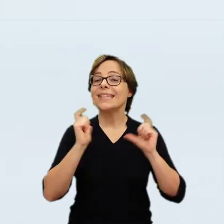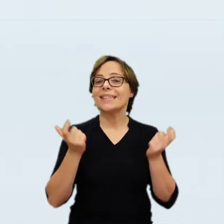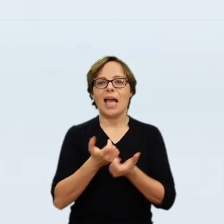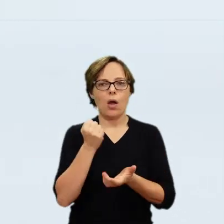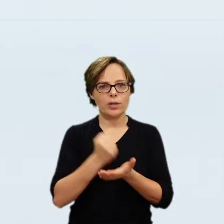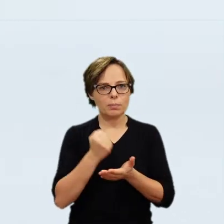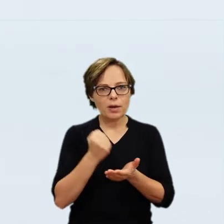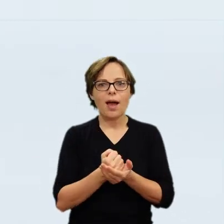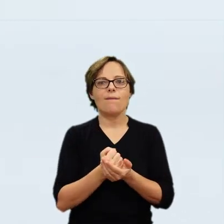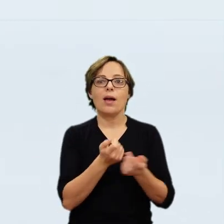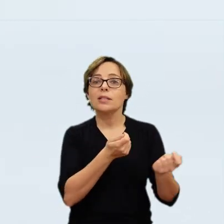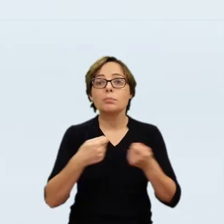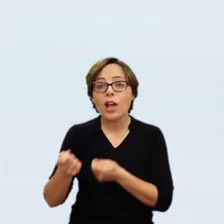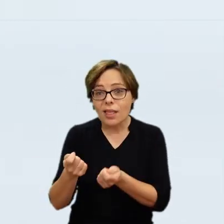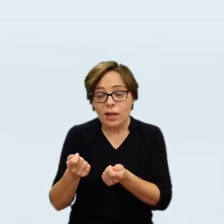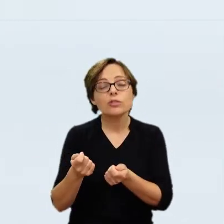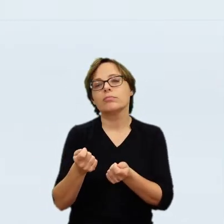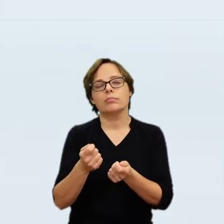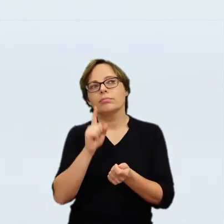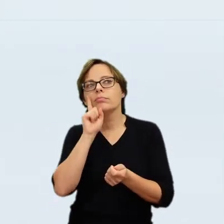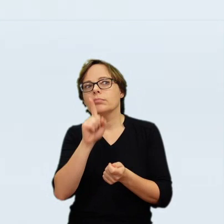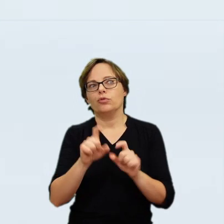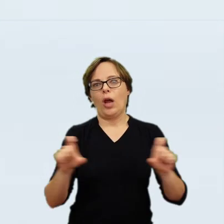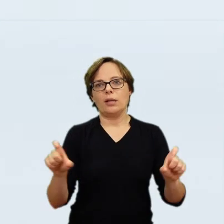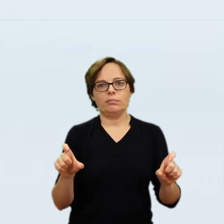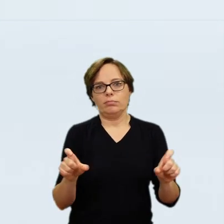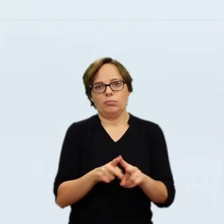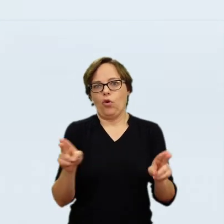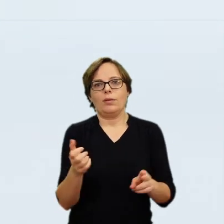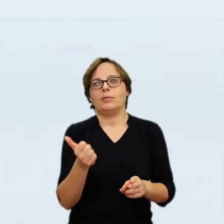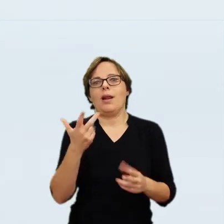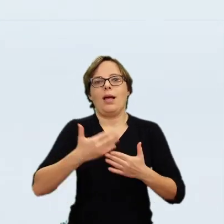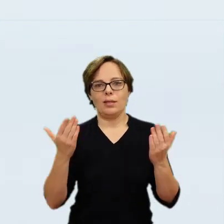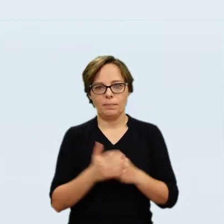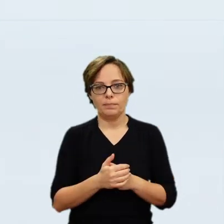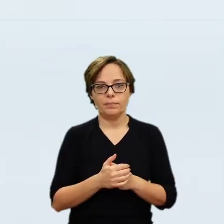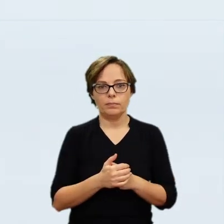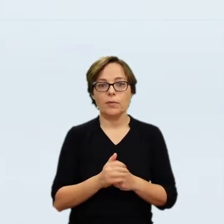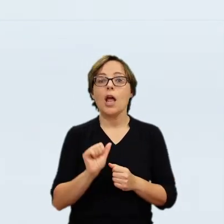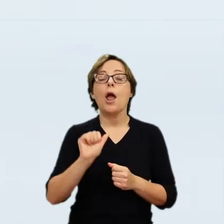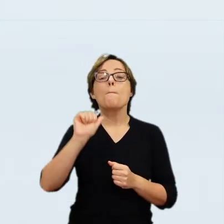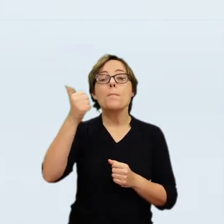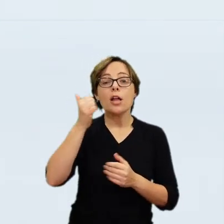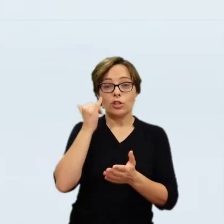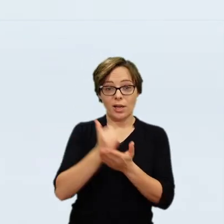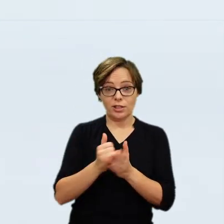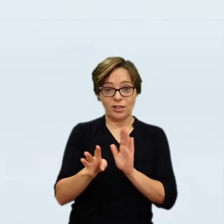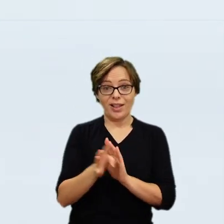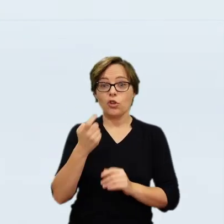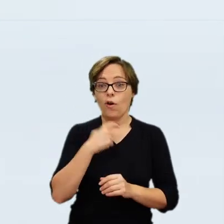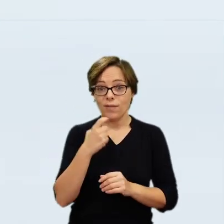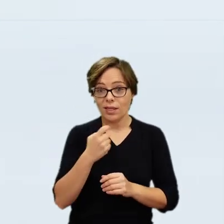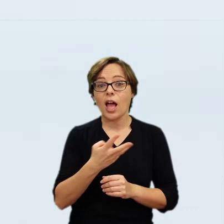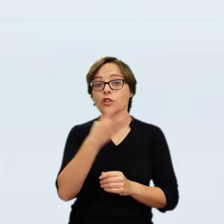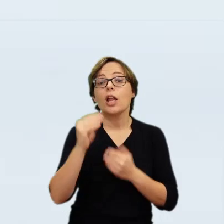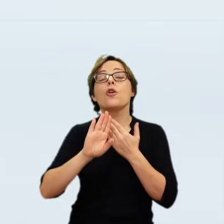also indicates that the painting had been purchased by Oginski in Amsterdam for King Stanisław August. But of course, the mentions that the